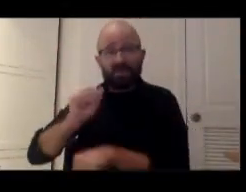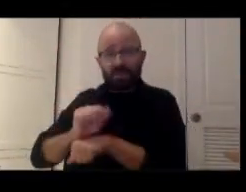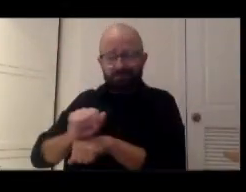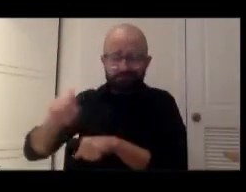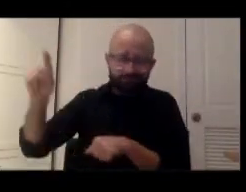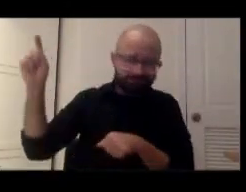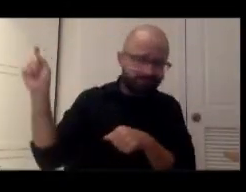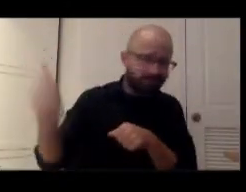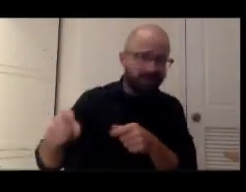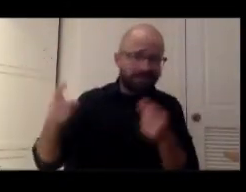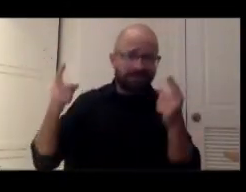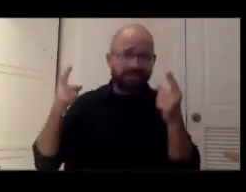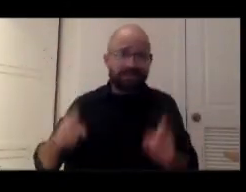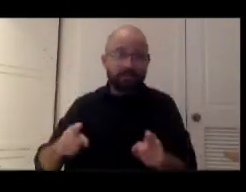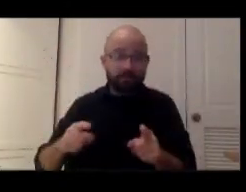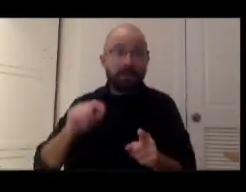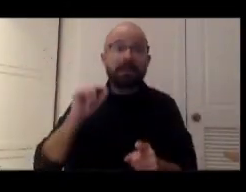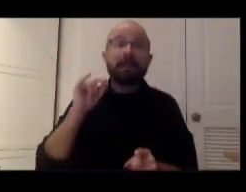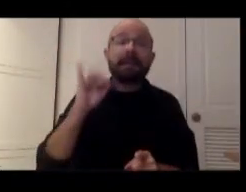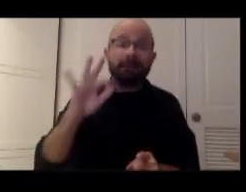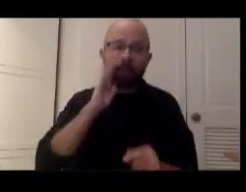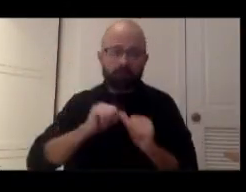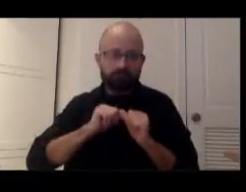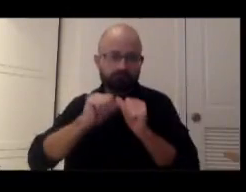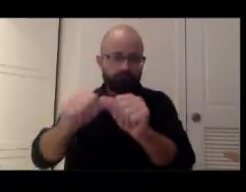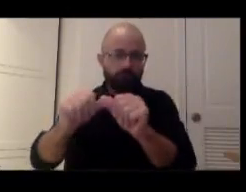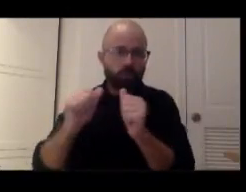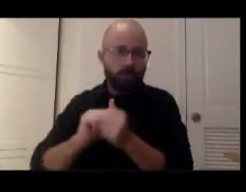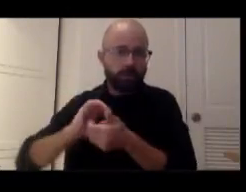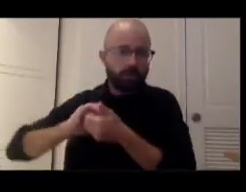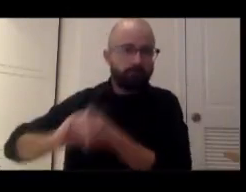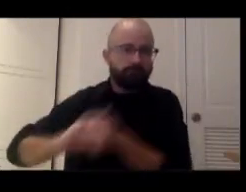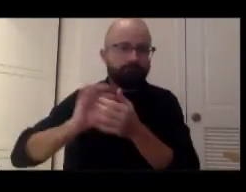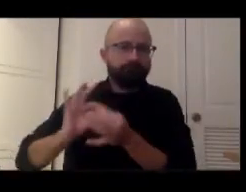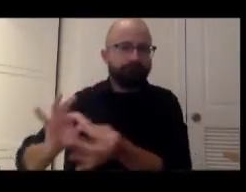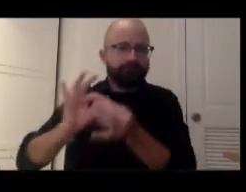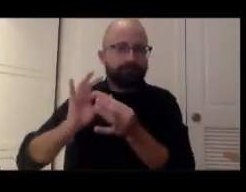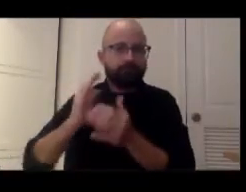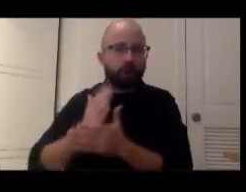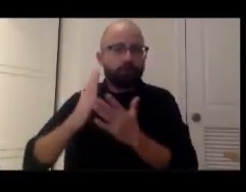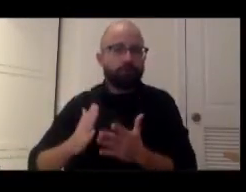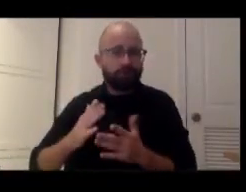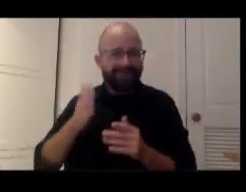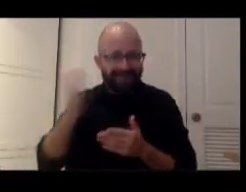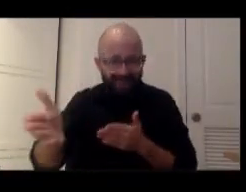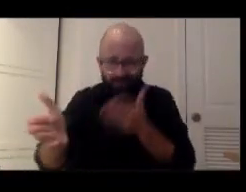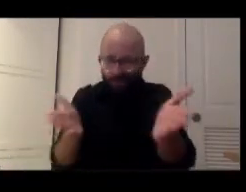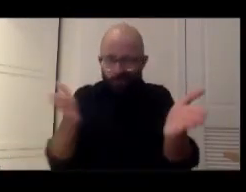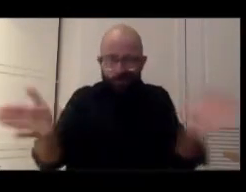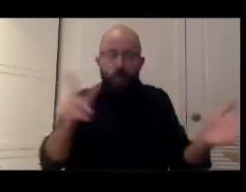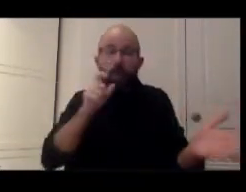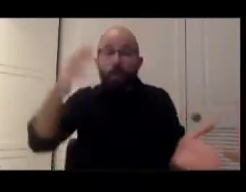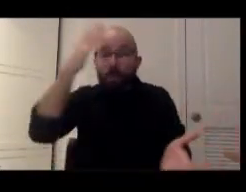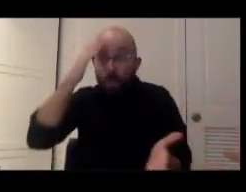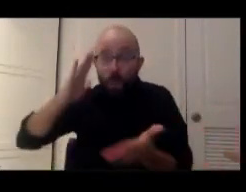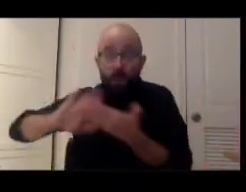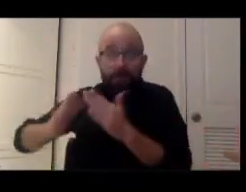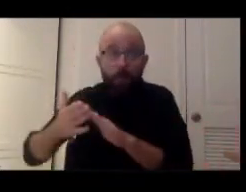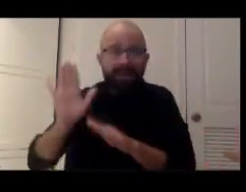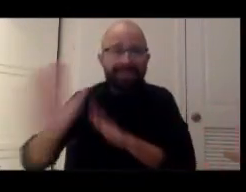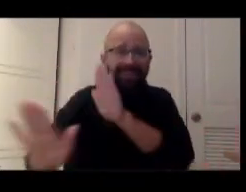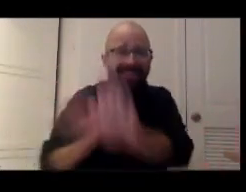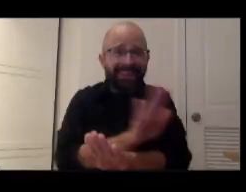sustainability in collaboration with our partners on the ground who know their communities in face-to-face ways that we cannot.